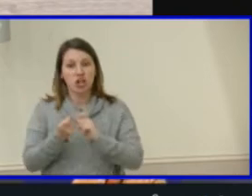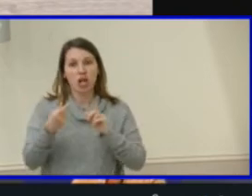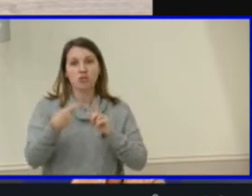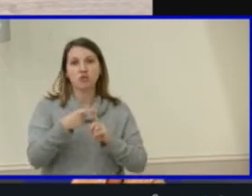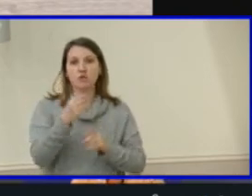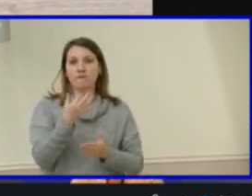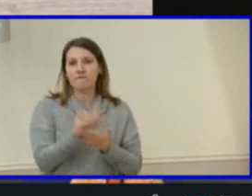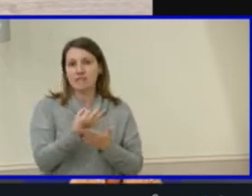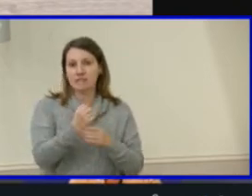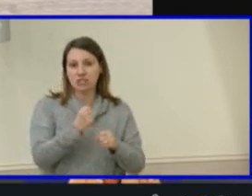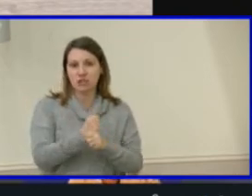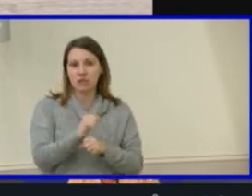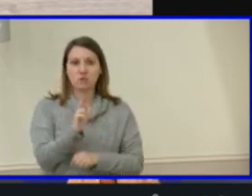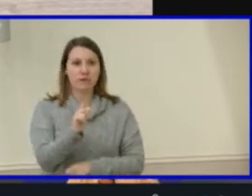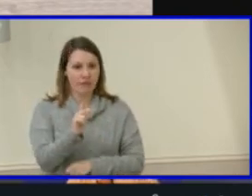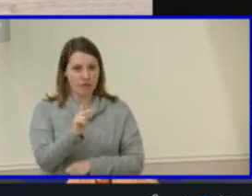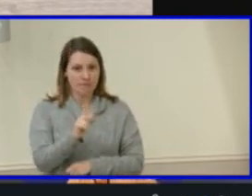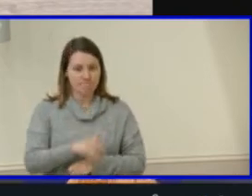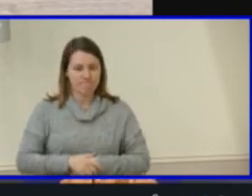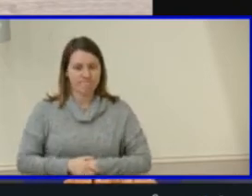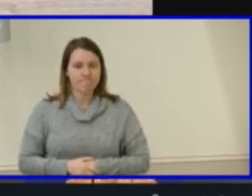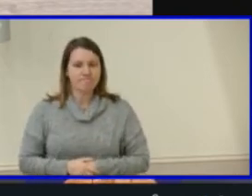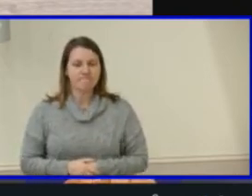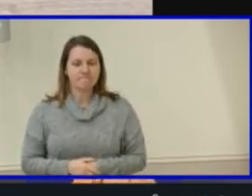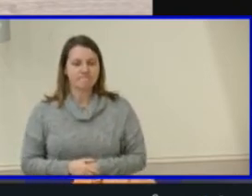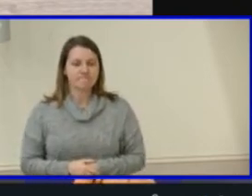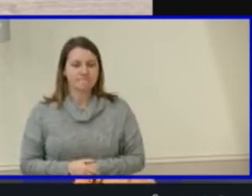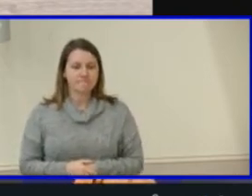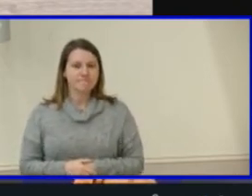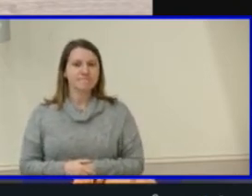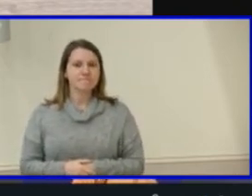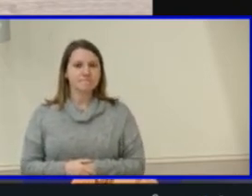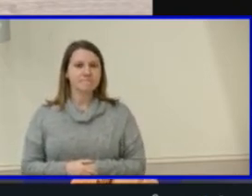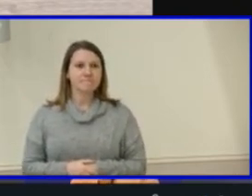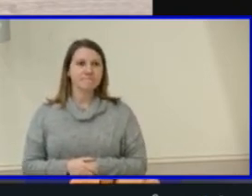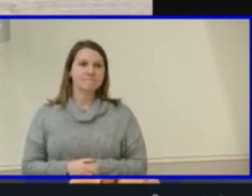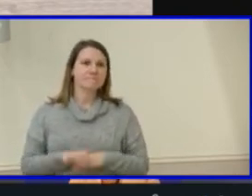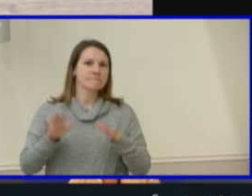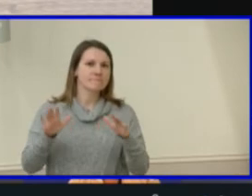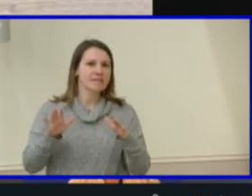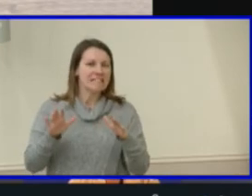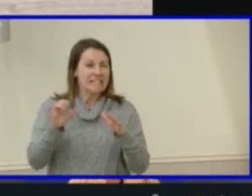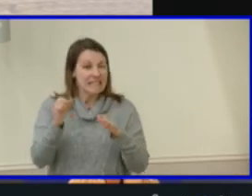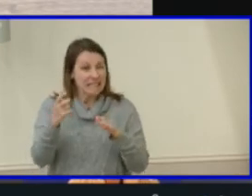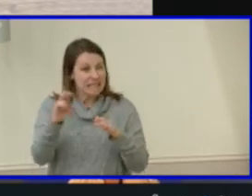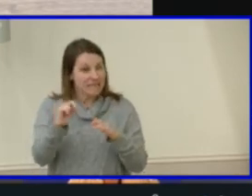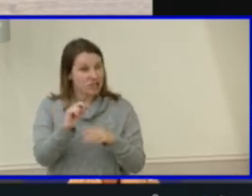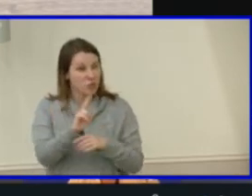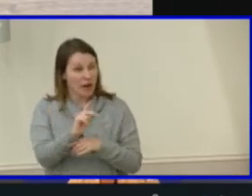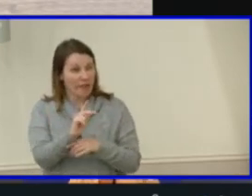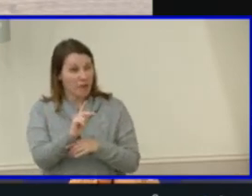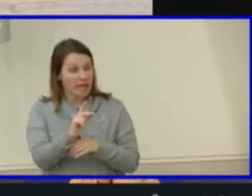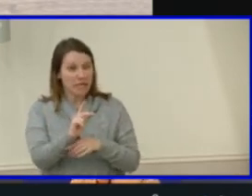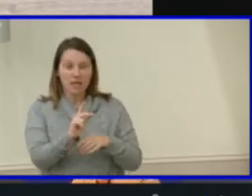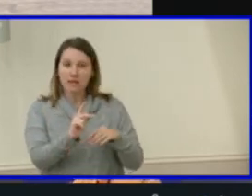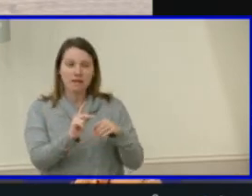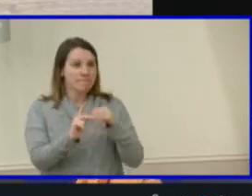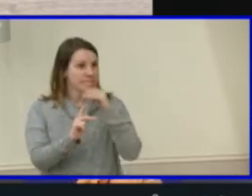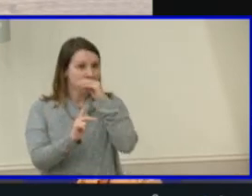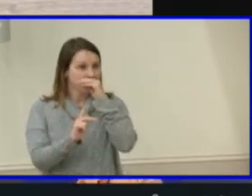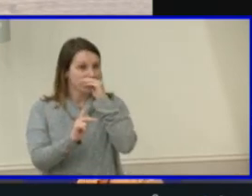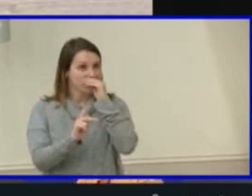um, because if we even doing it then it will be roughly